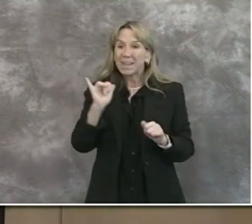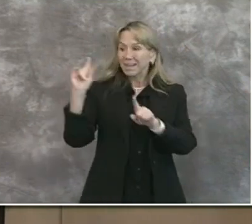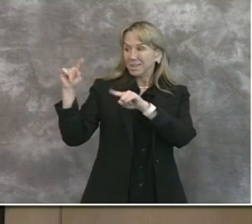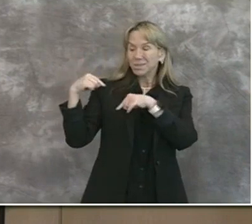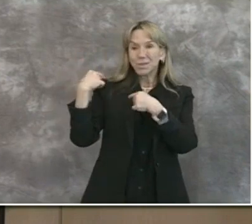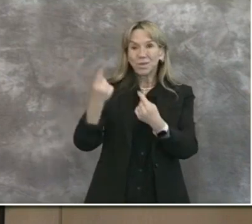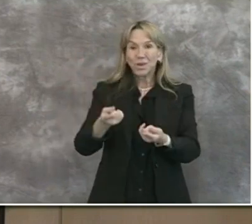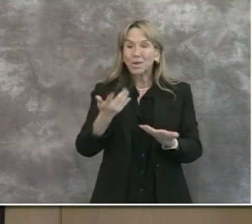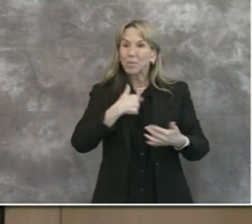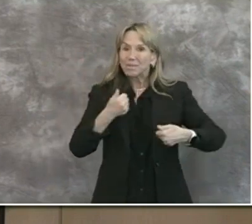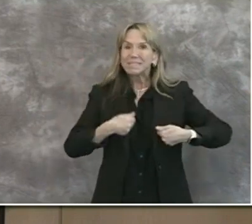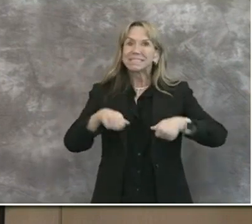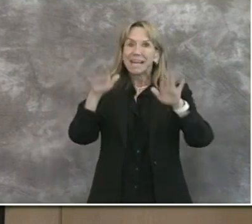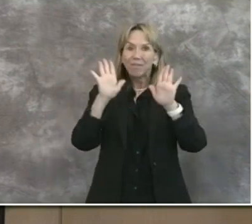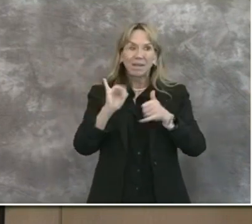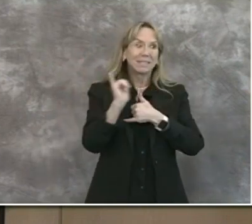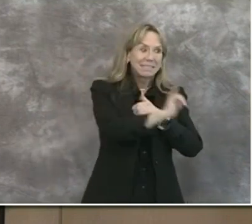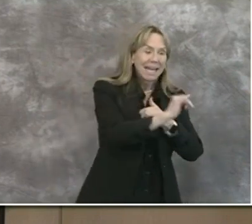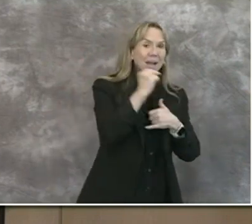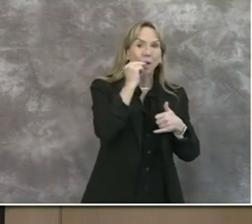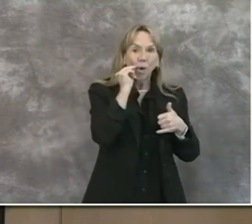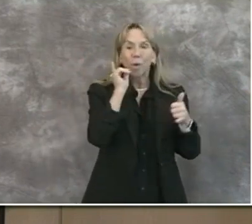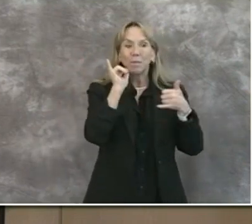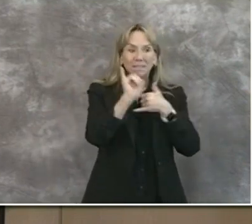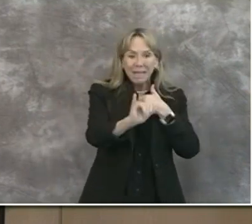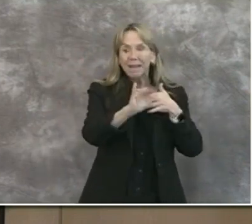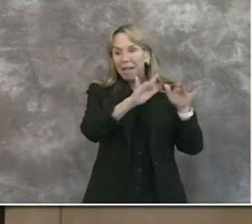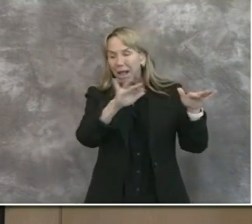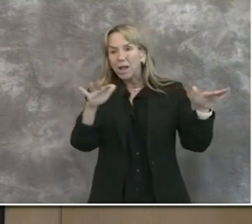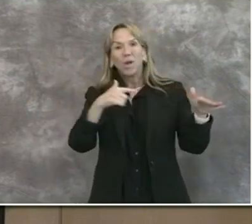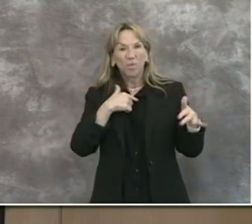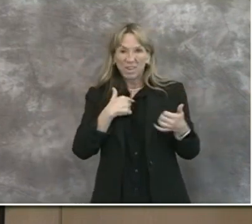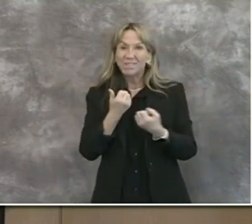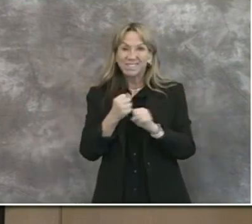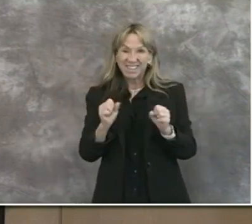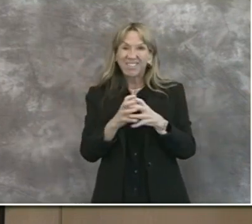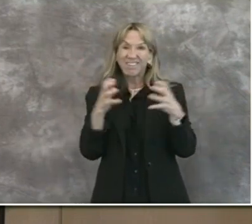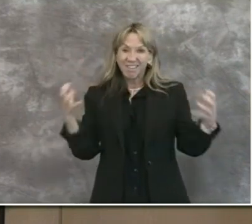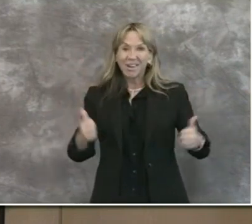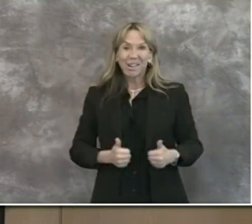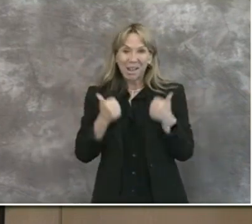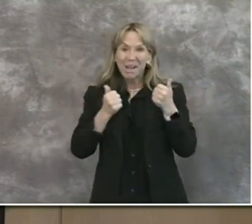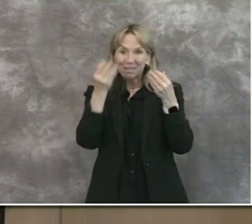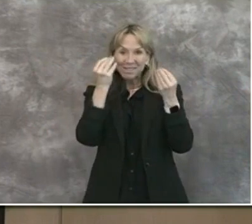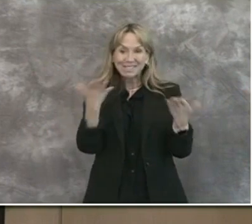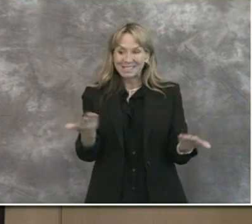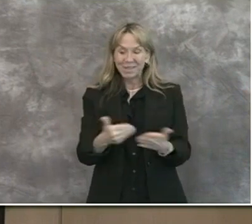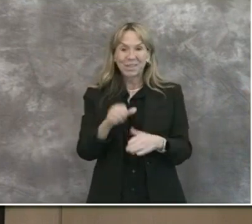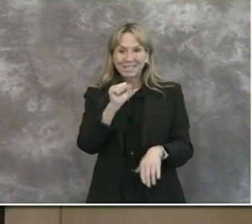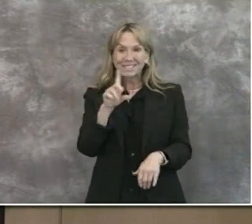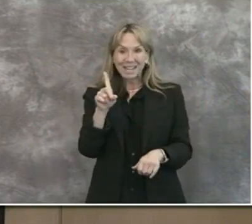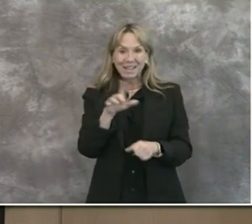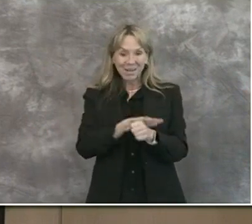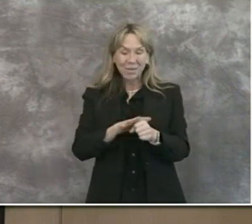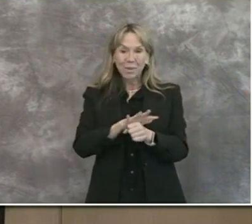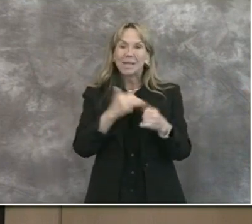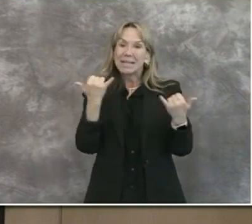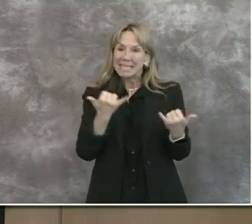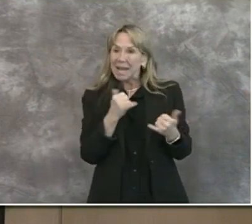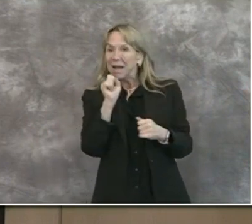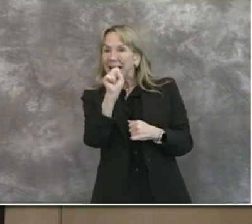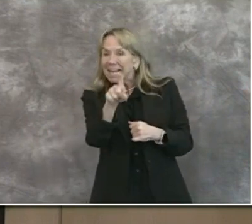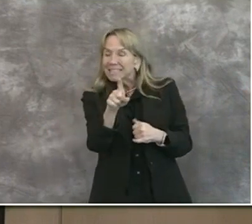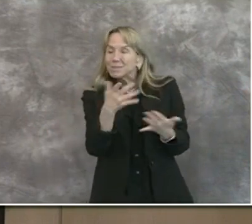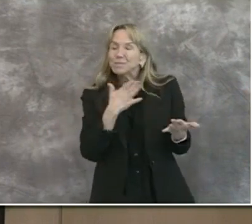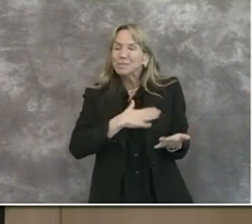made in staying home are sacrifices that saved lives, a lot of lives right here in San Diego County. Now we're asking you to just donate a little bit of your